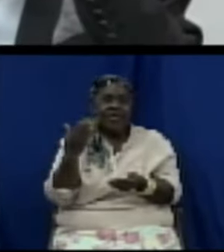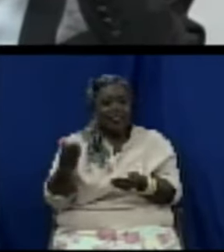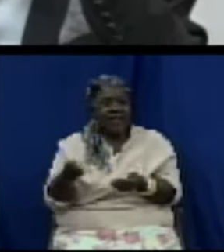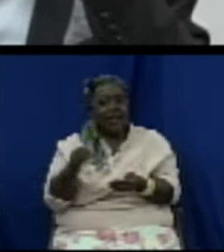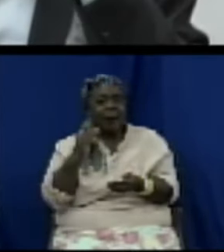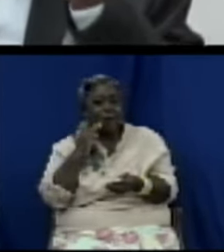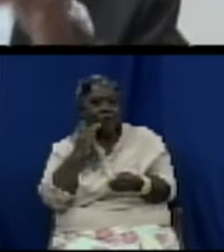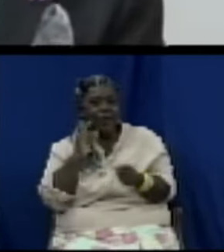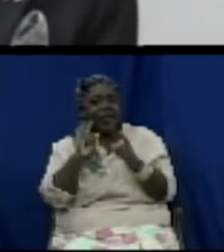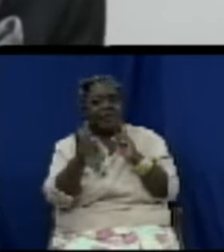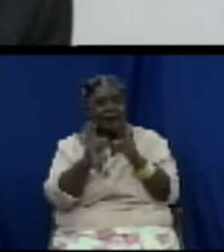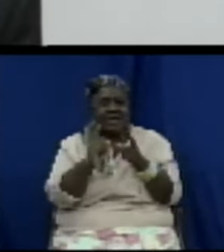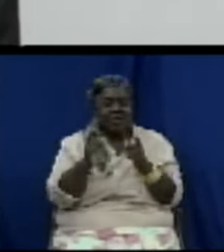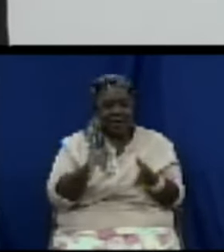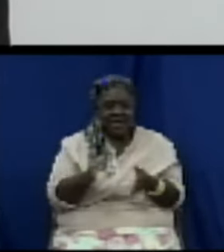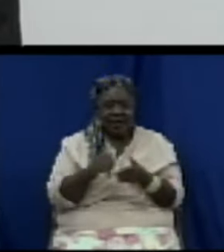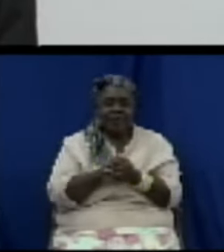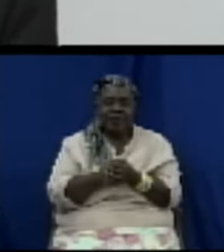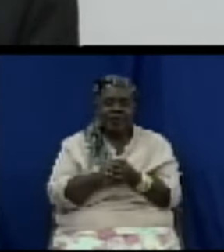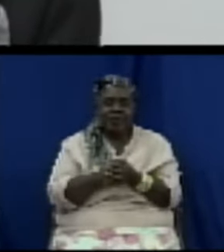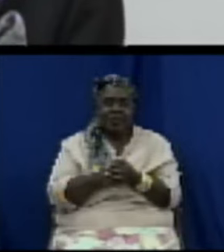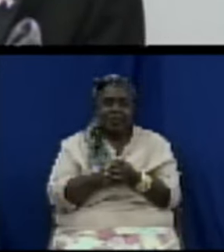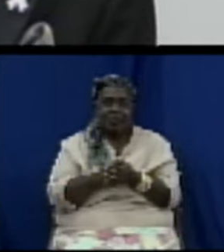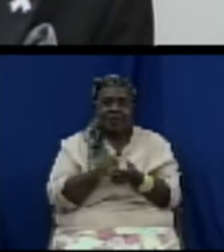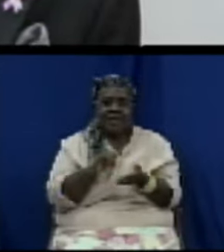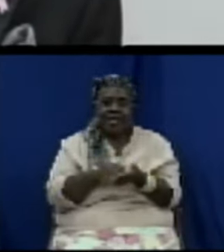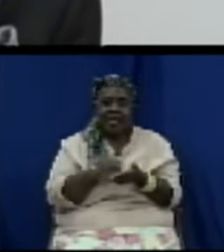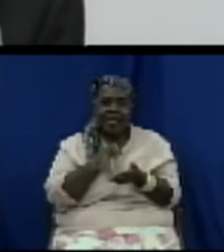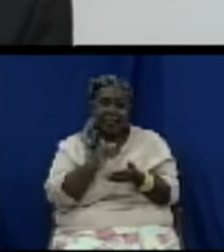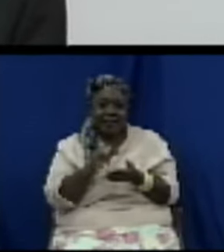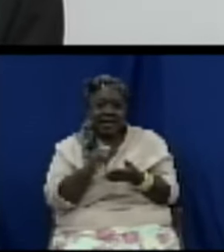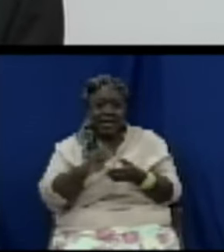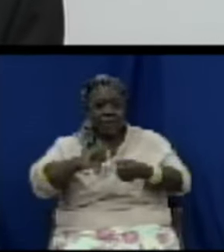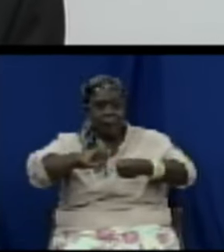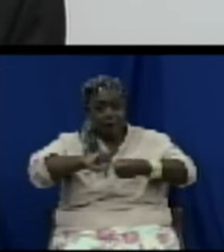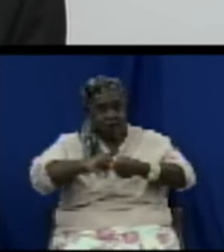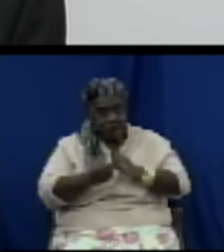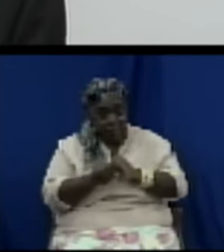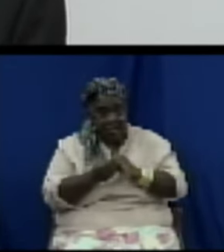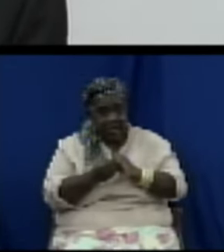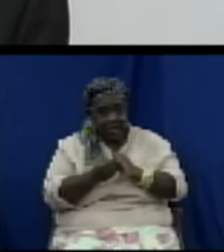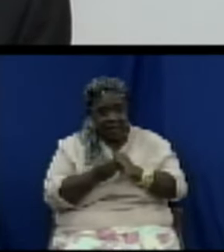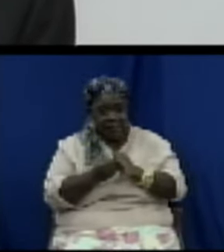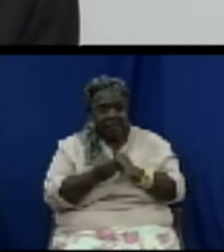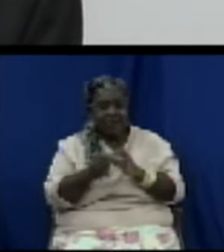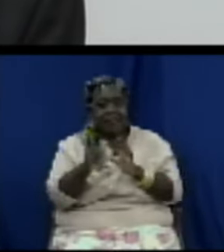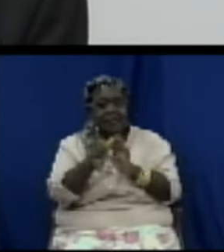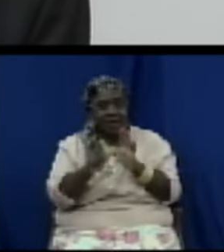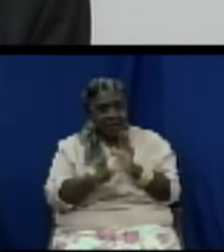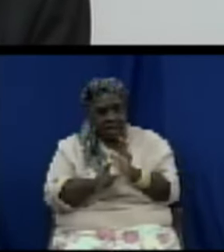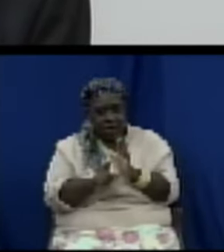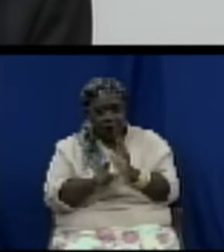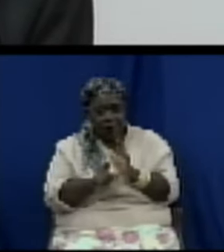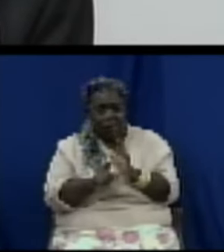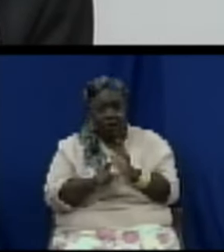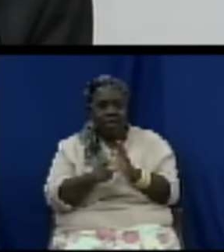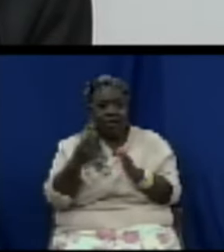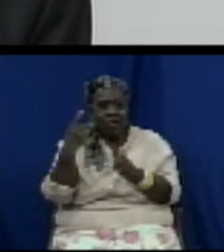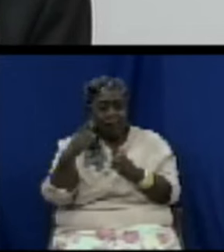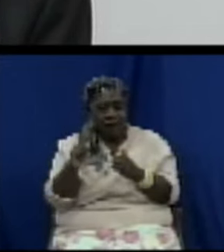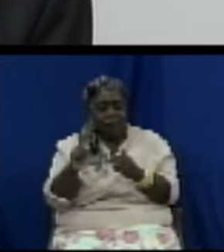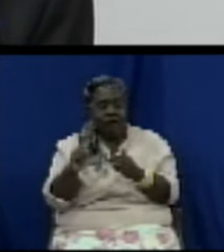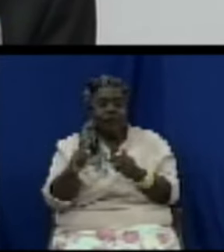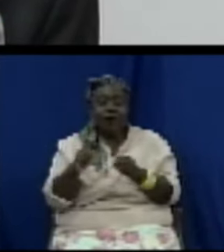legislation is that violations of consumer safety standards by producers or